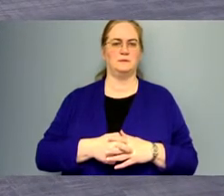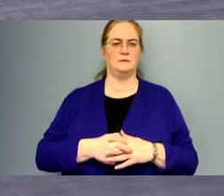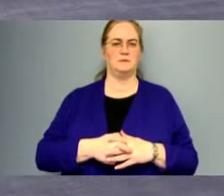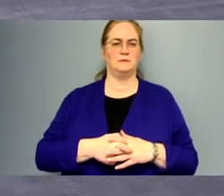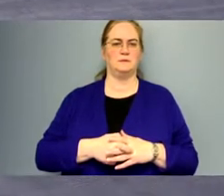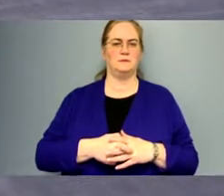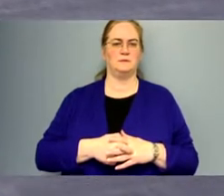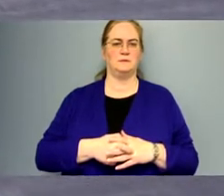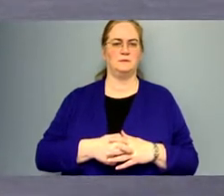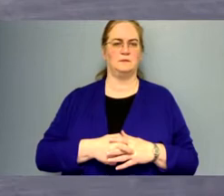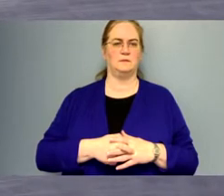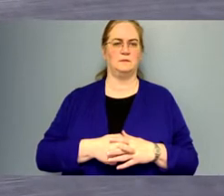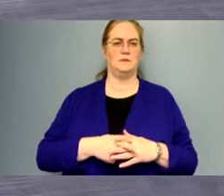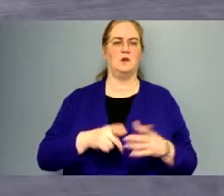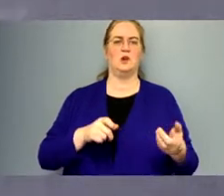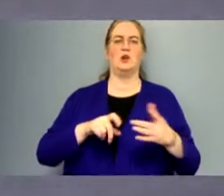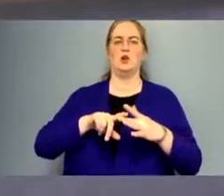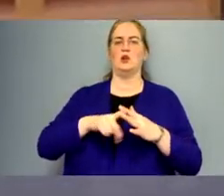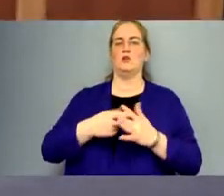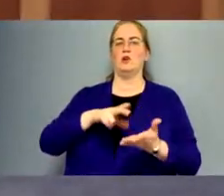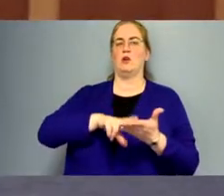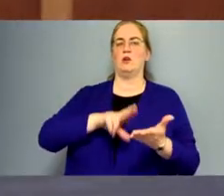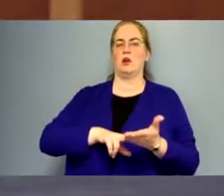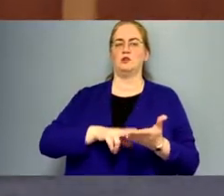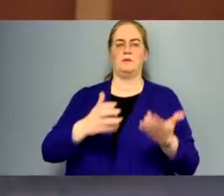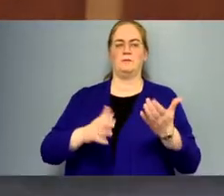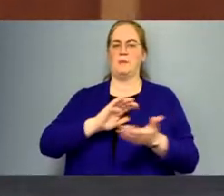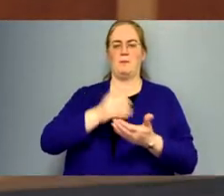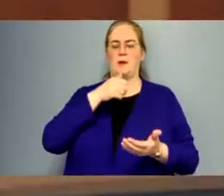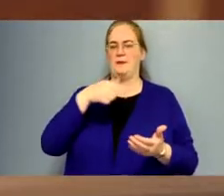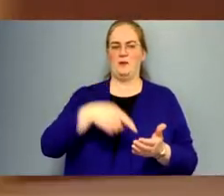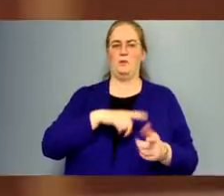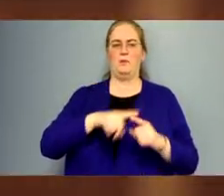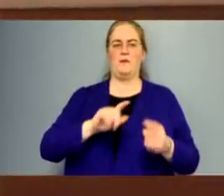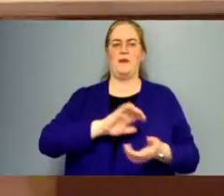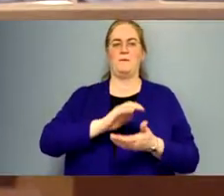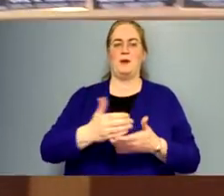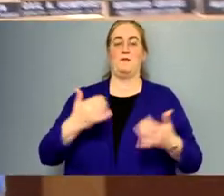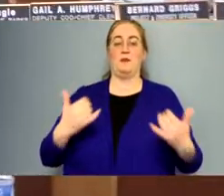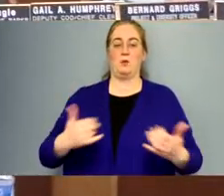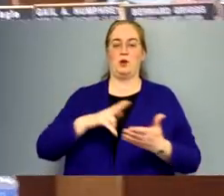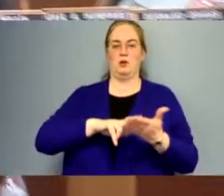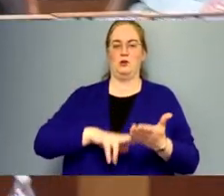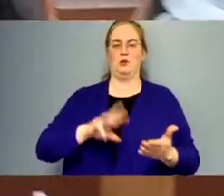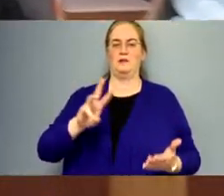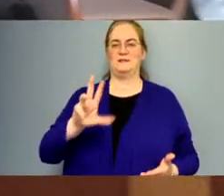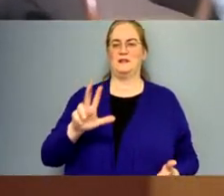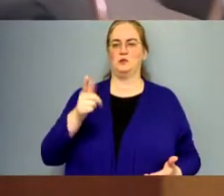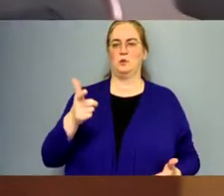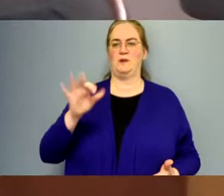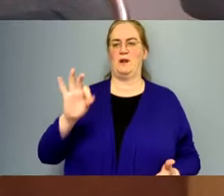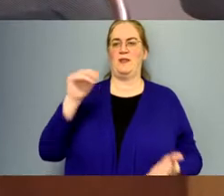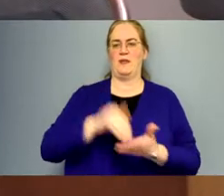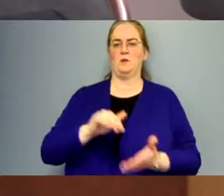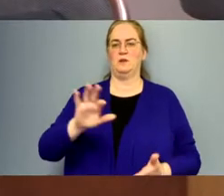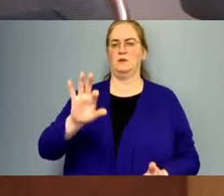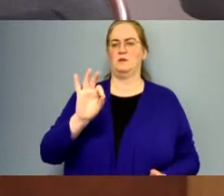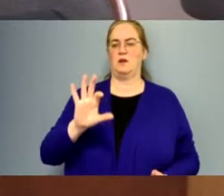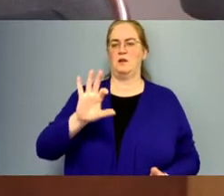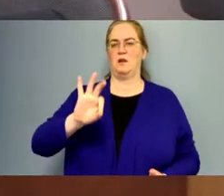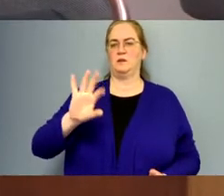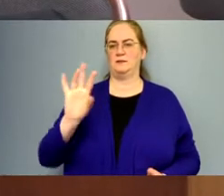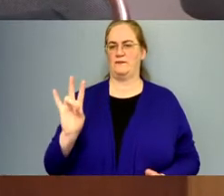Yeah, the, the original, the original contract amount may not be on here, but the, the amount of the present contract is 629,997.